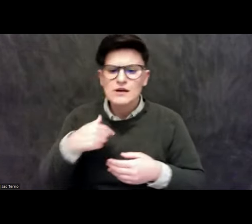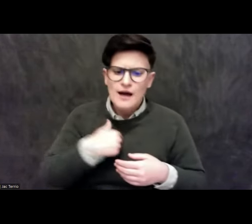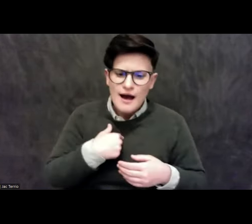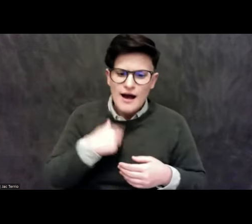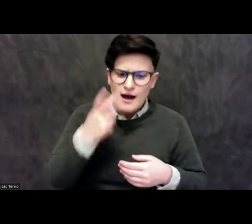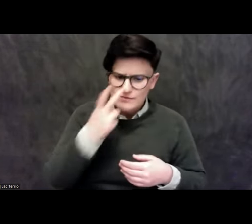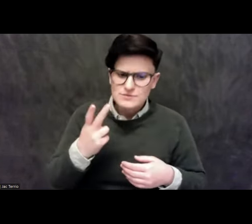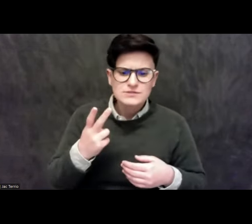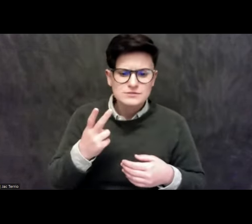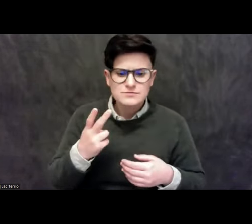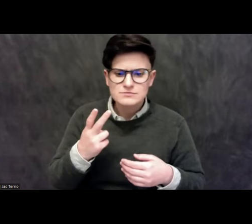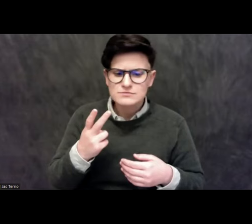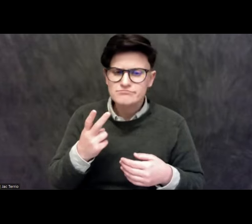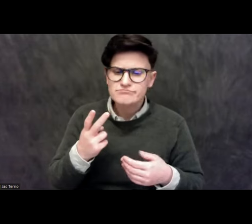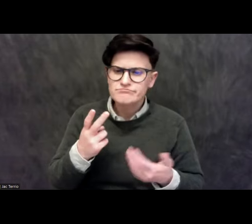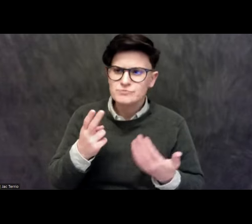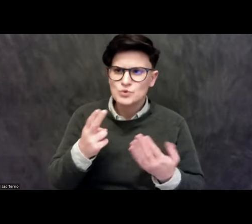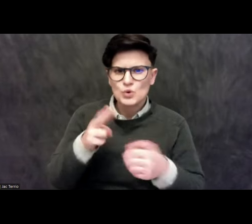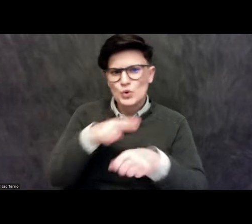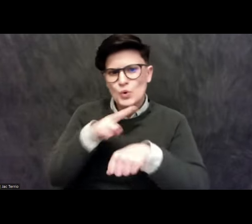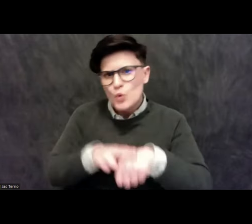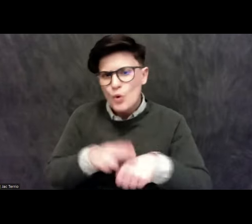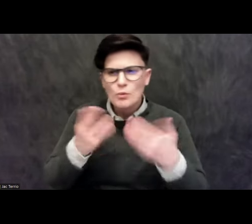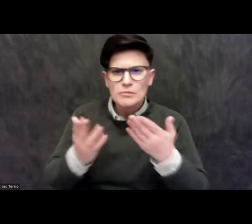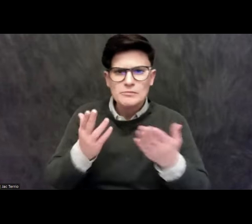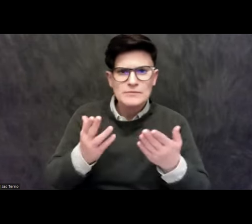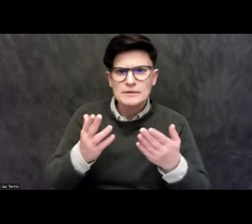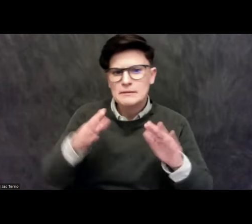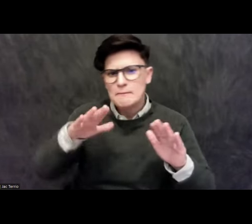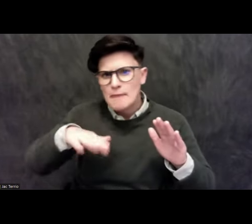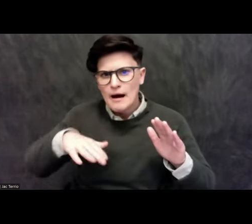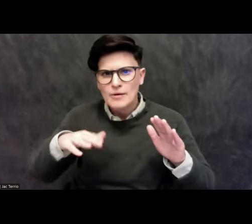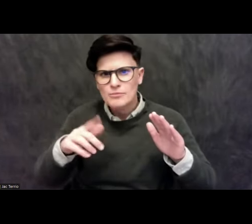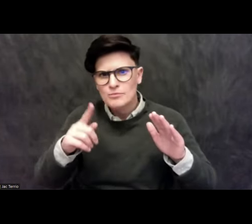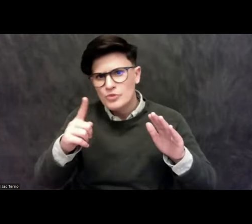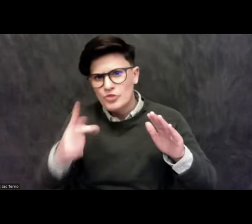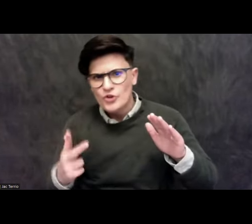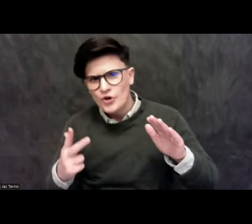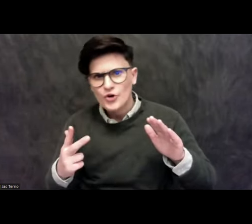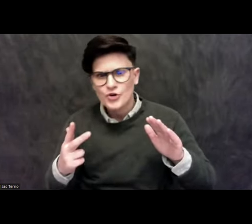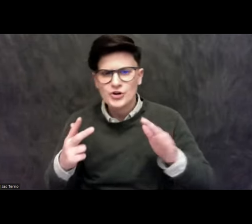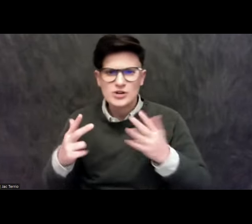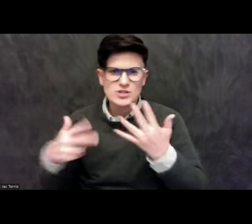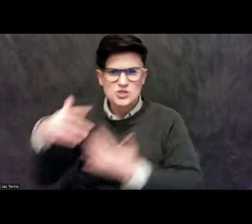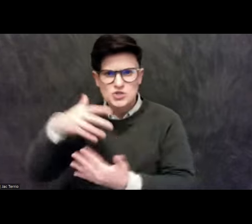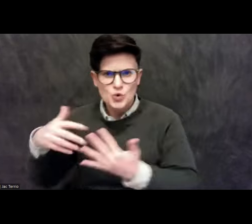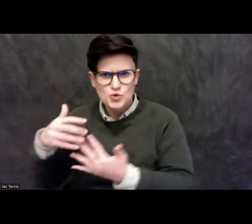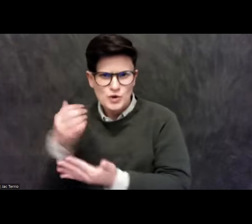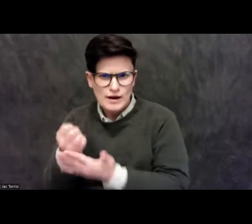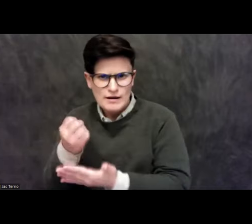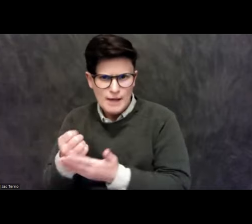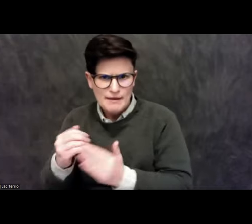normal, you know, probably the, I would say the bottom quartile or third, socioeconomically speaking, of the city.